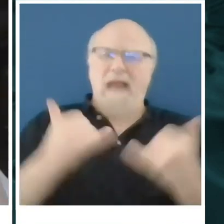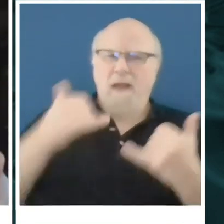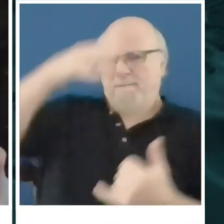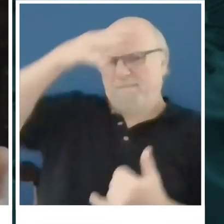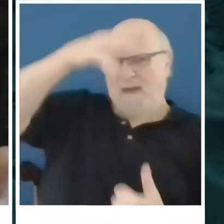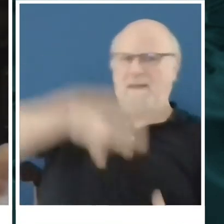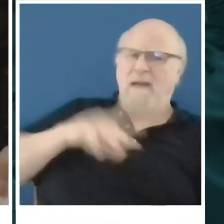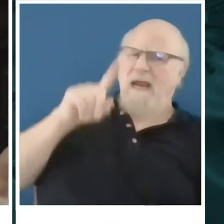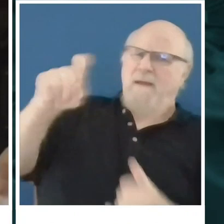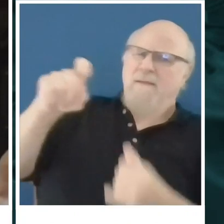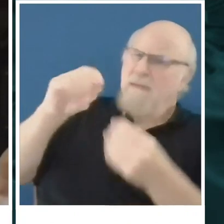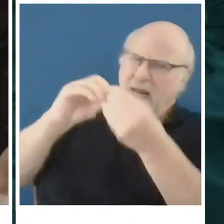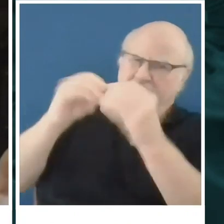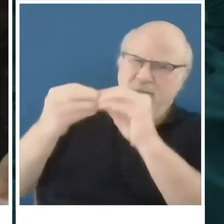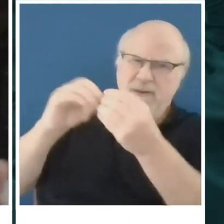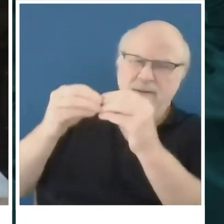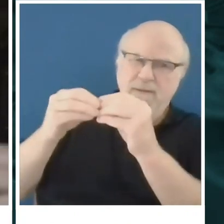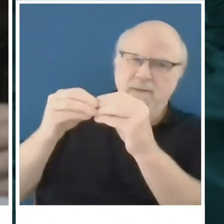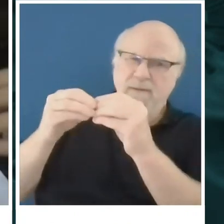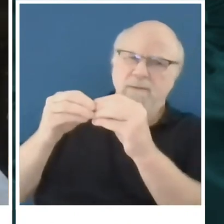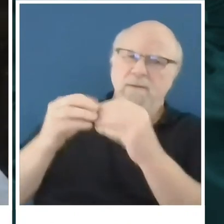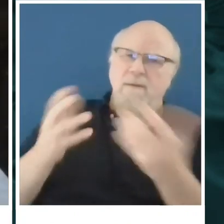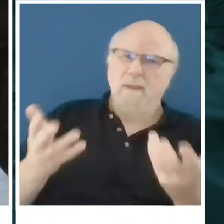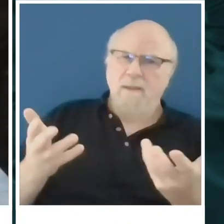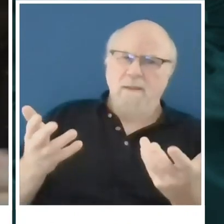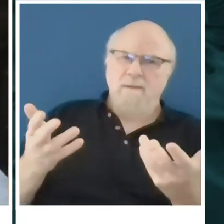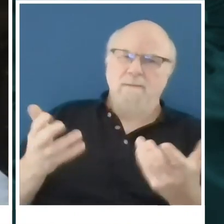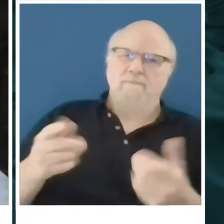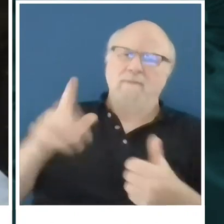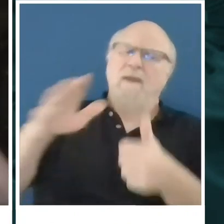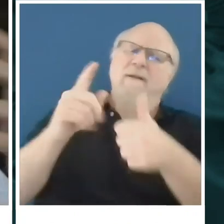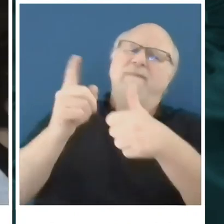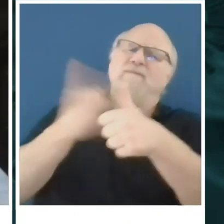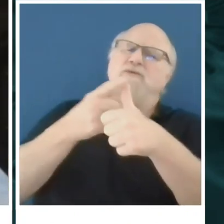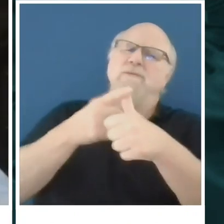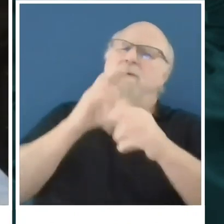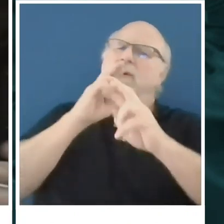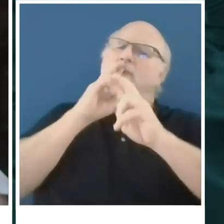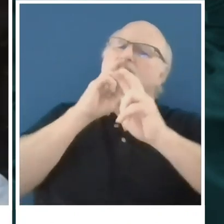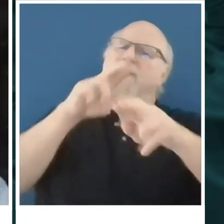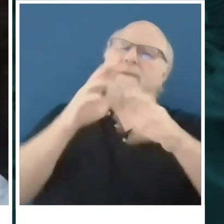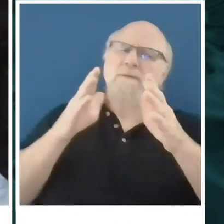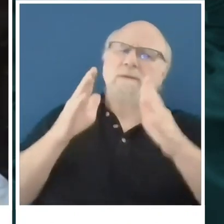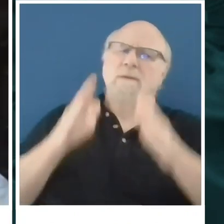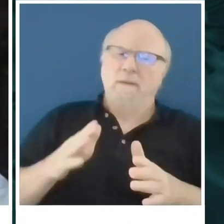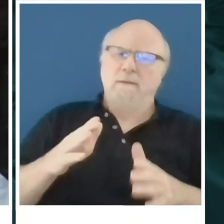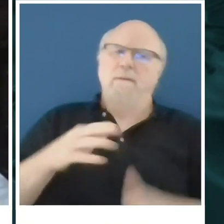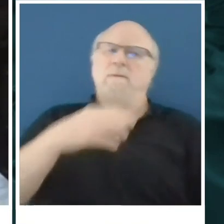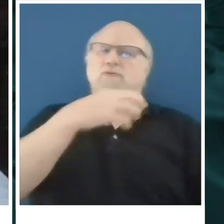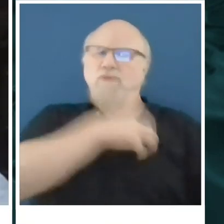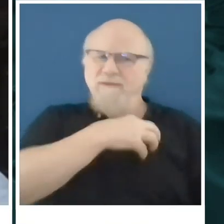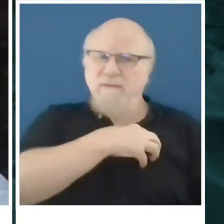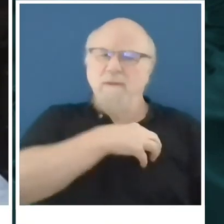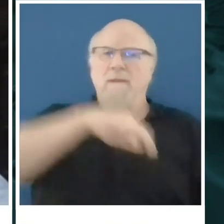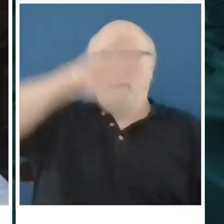here, but I want to ask again about our first responders. This is for Sheriff Williams, Keith Powers. What's the situation